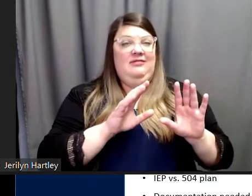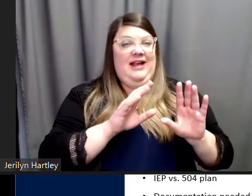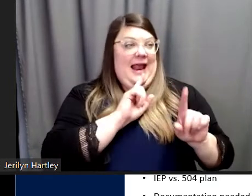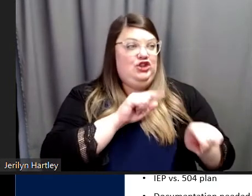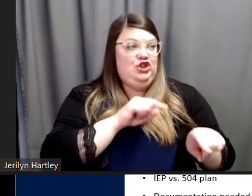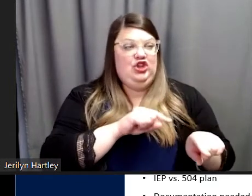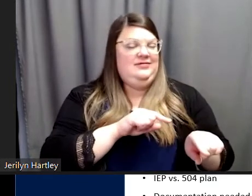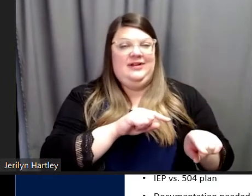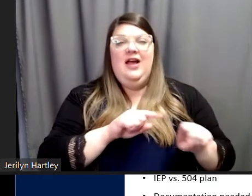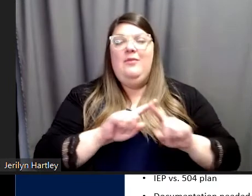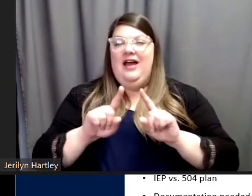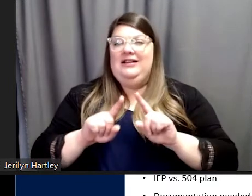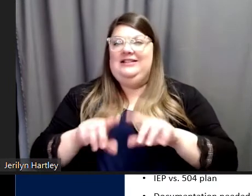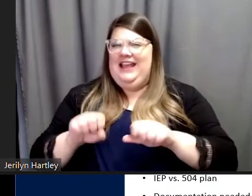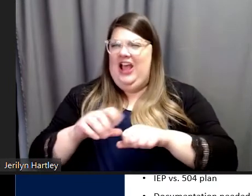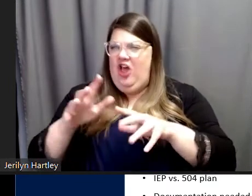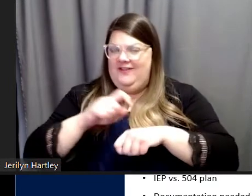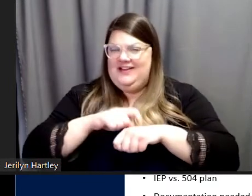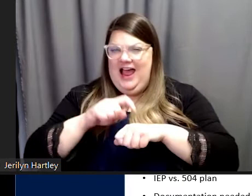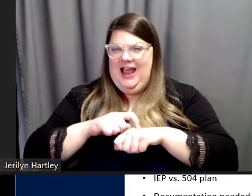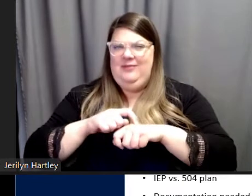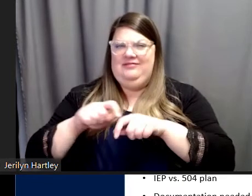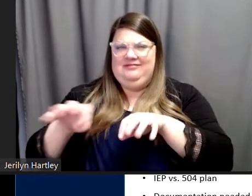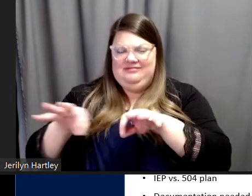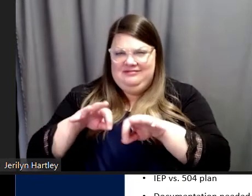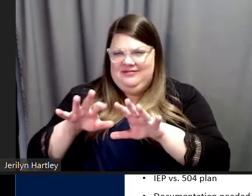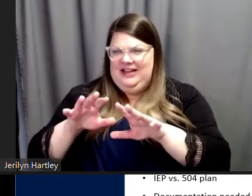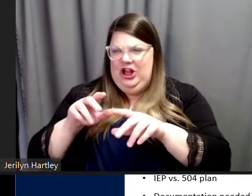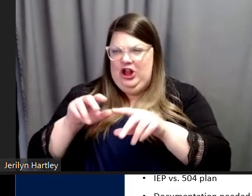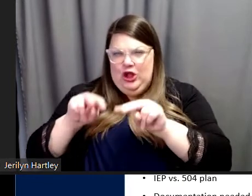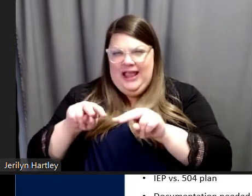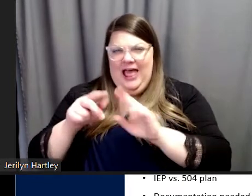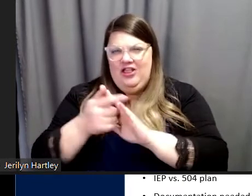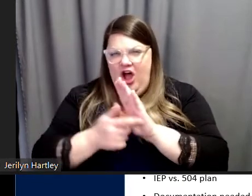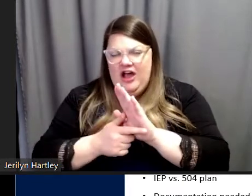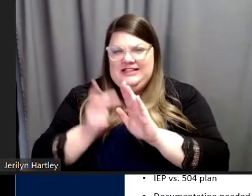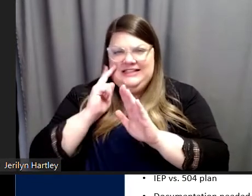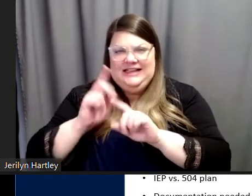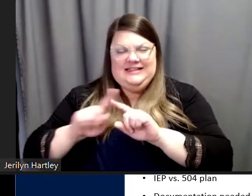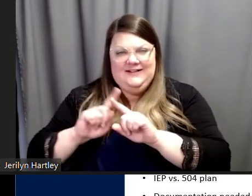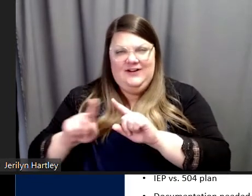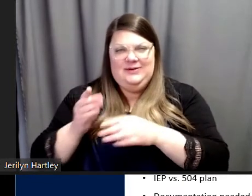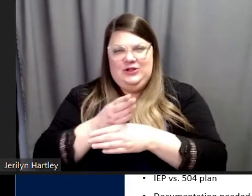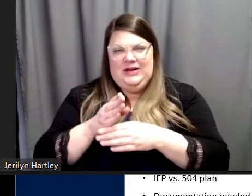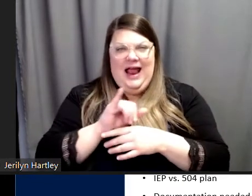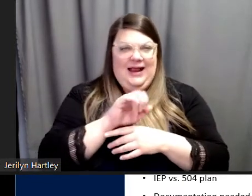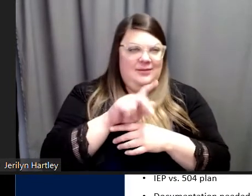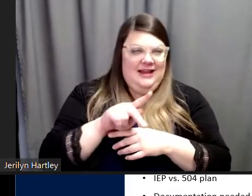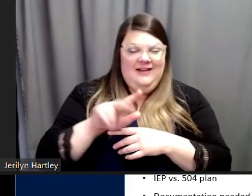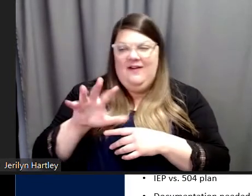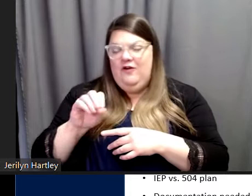amount of time dissecting nuance, looking at laws, seeing the difference between IEPs and